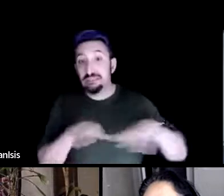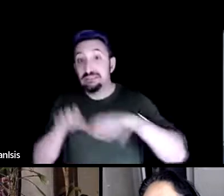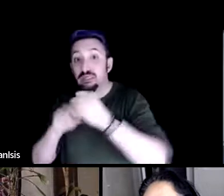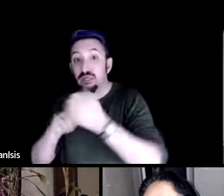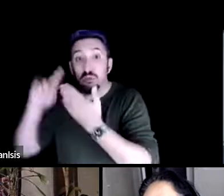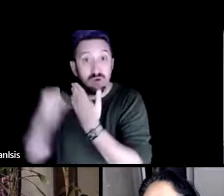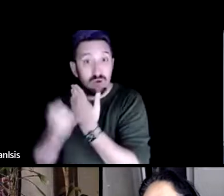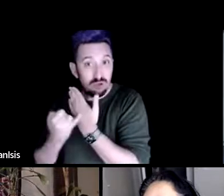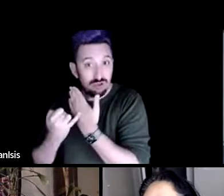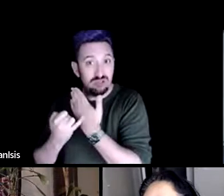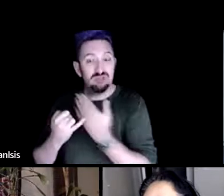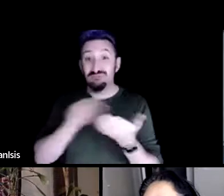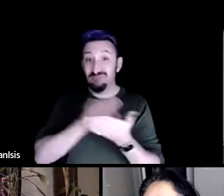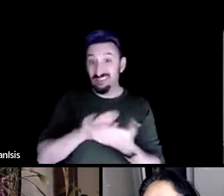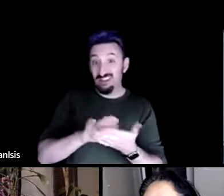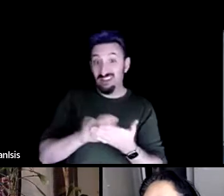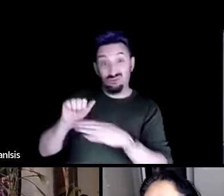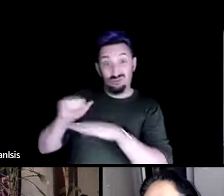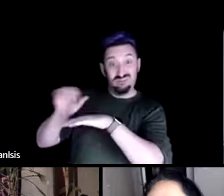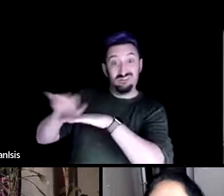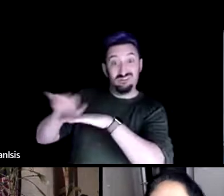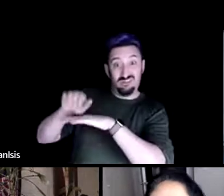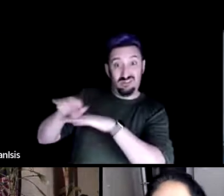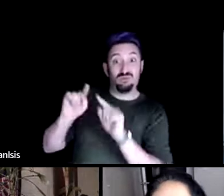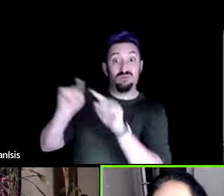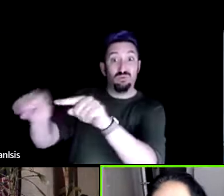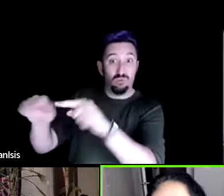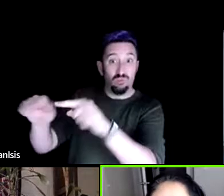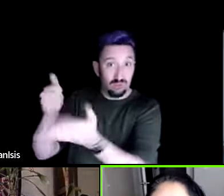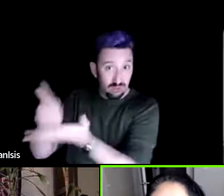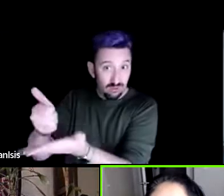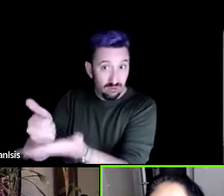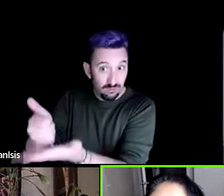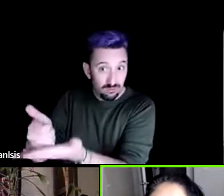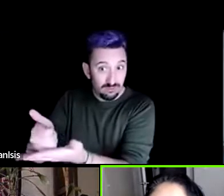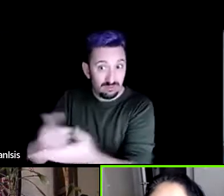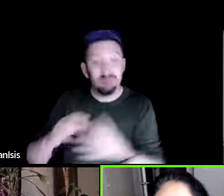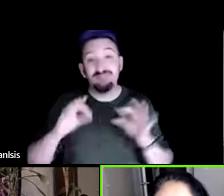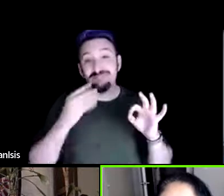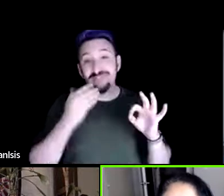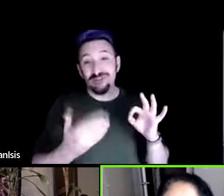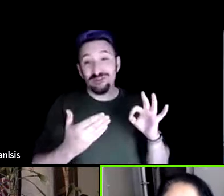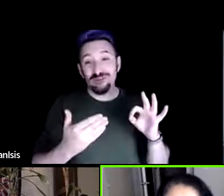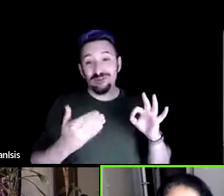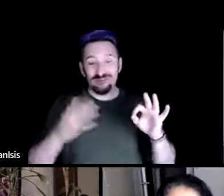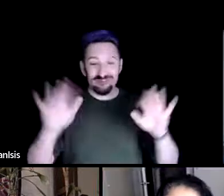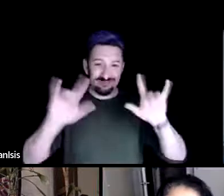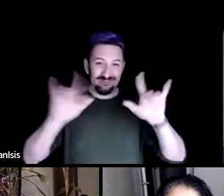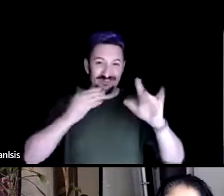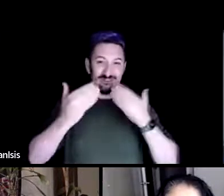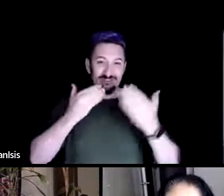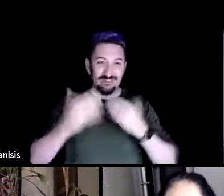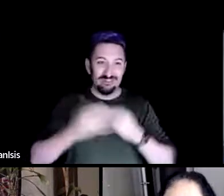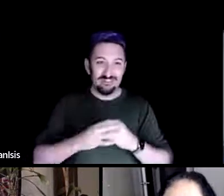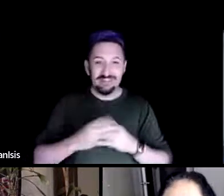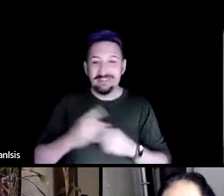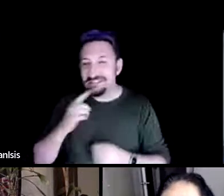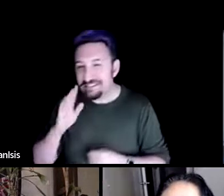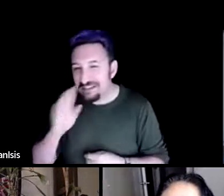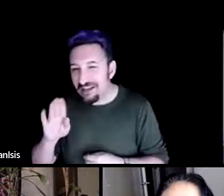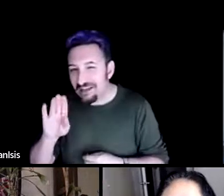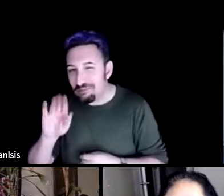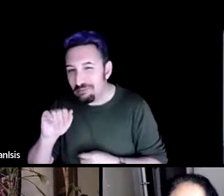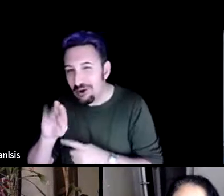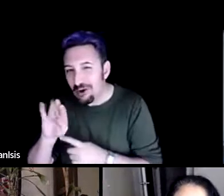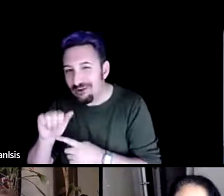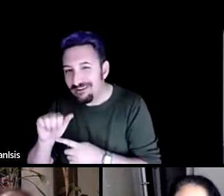and help you with some of those things great thank you thank you thank you and say hi to barbara i will